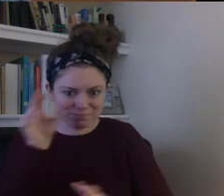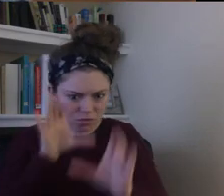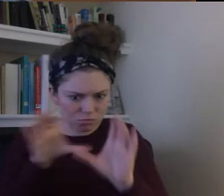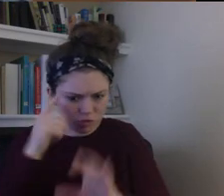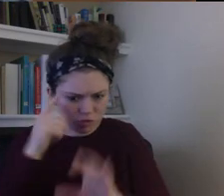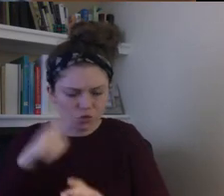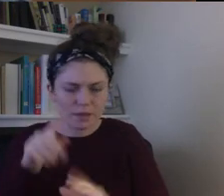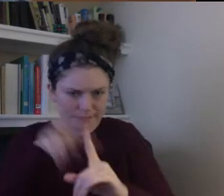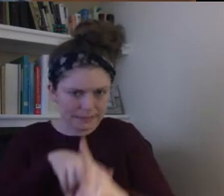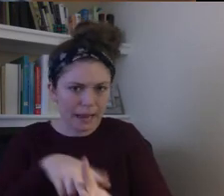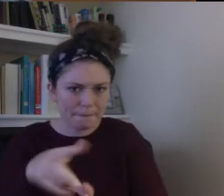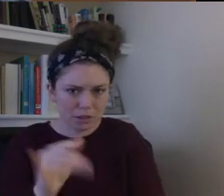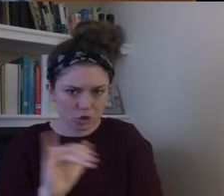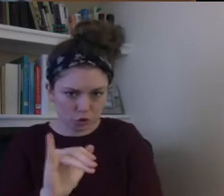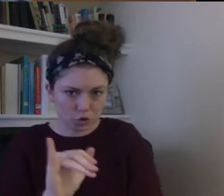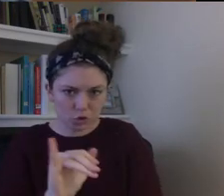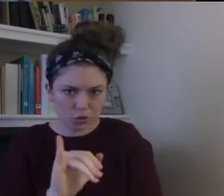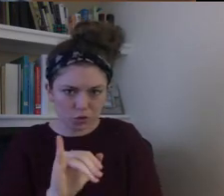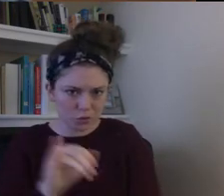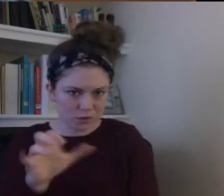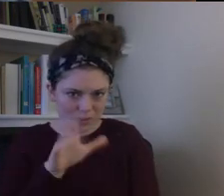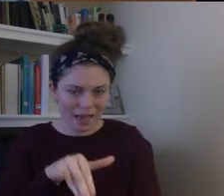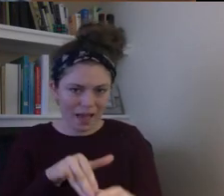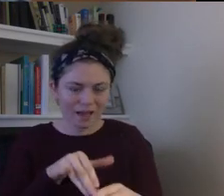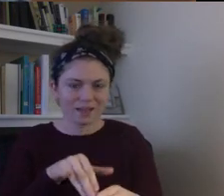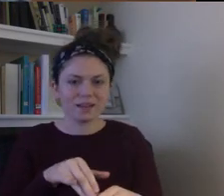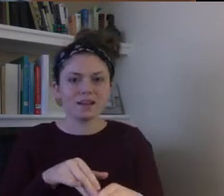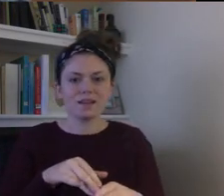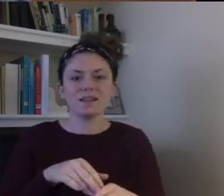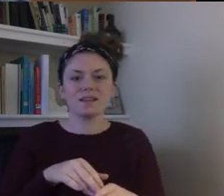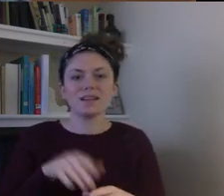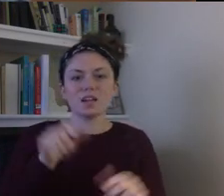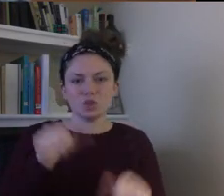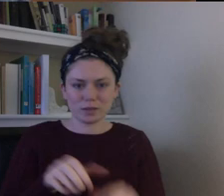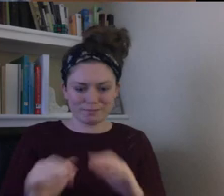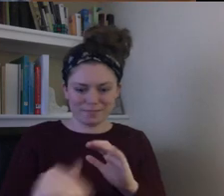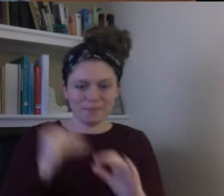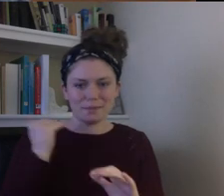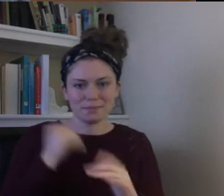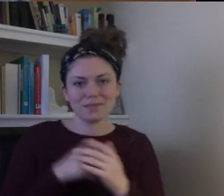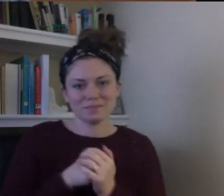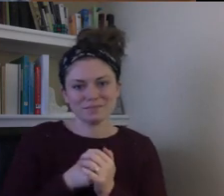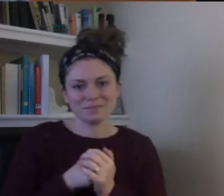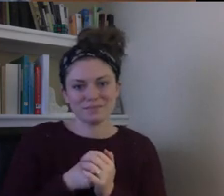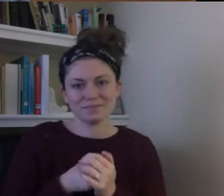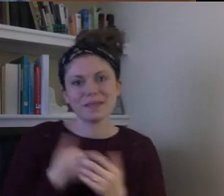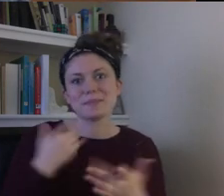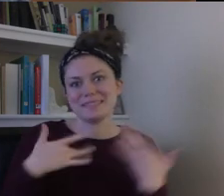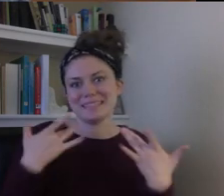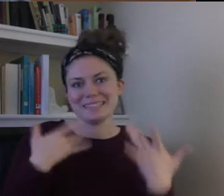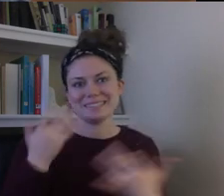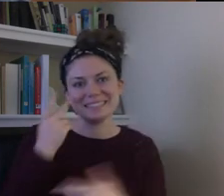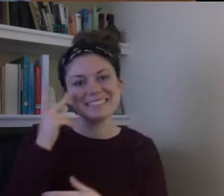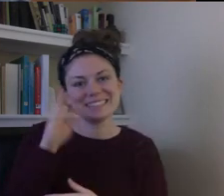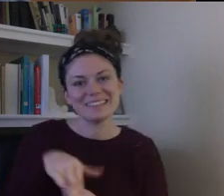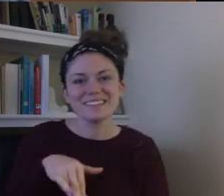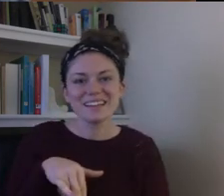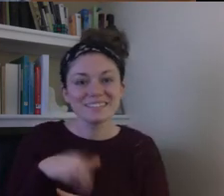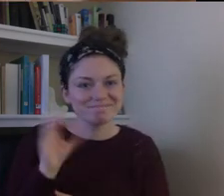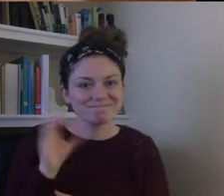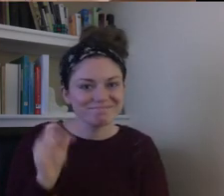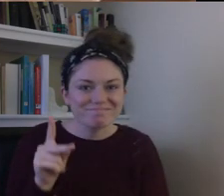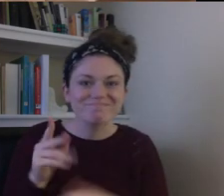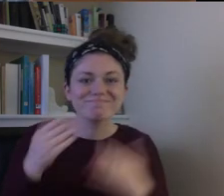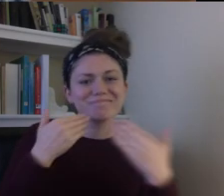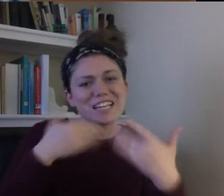on the video and listed at the bottom of the page so that you can send them to me. I'm looking forward to seeing them. All right.